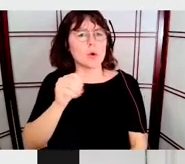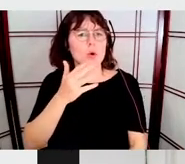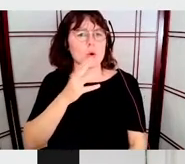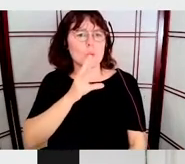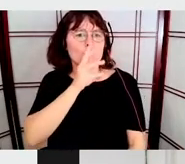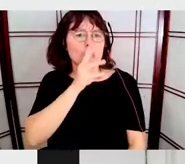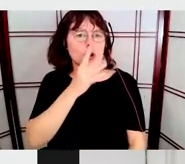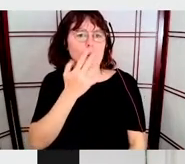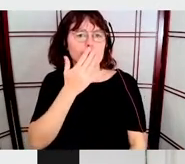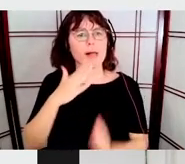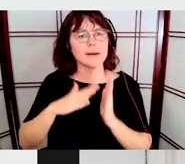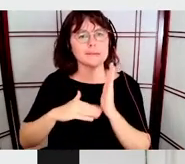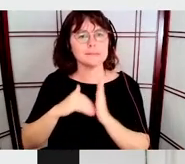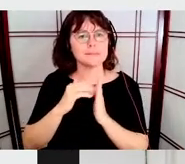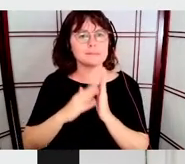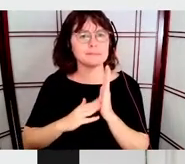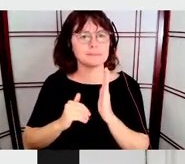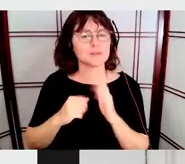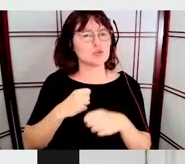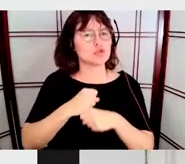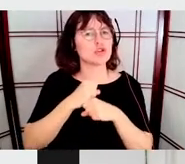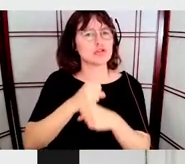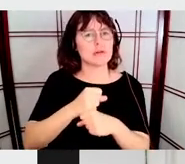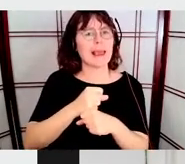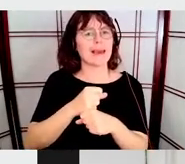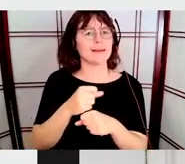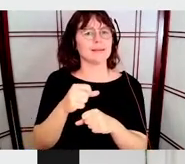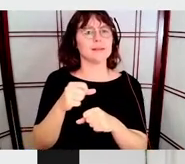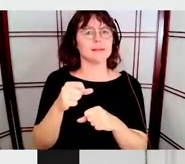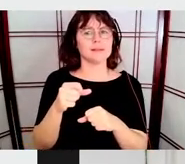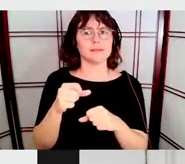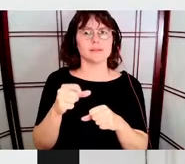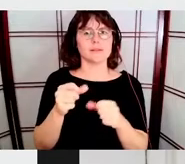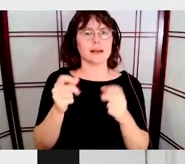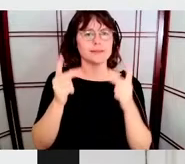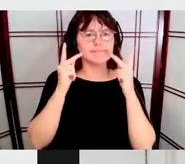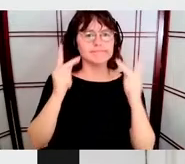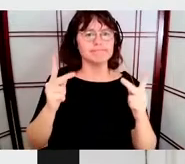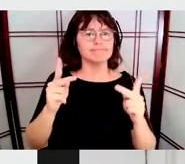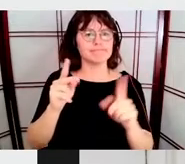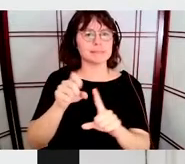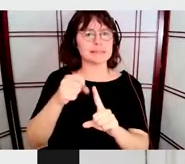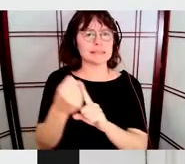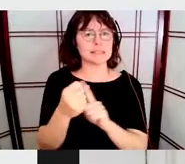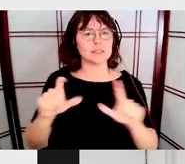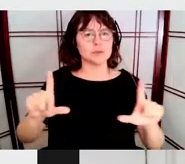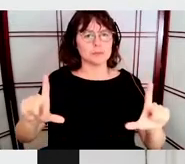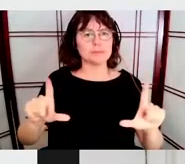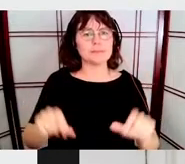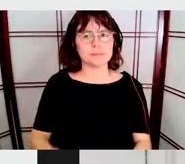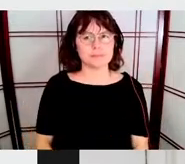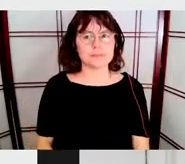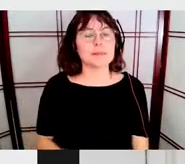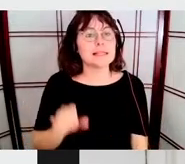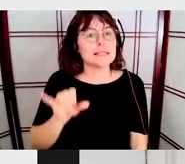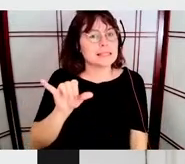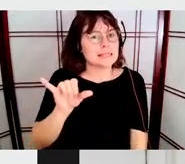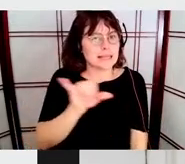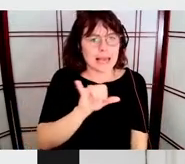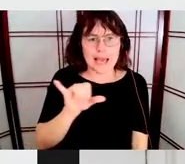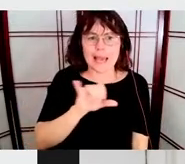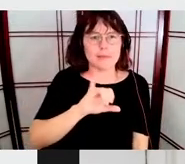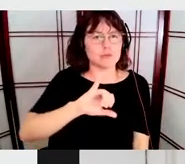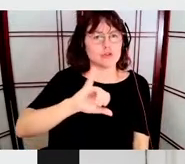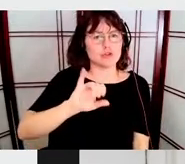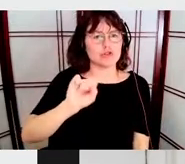it has a link with what we just saw with Joseph Mora. The same kind of illustration when you have